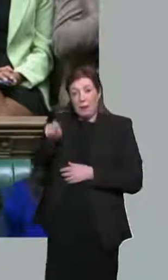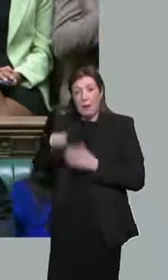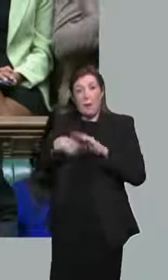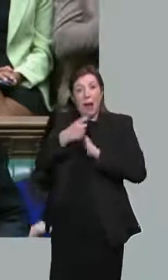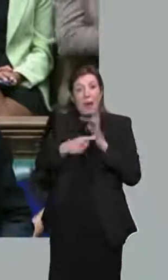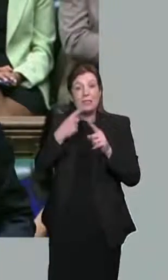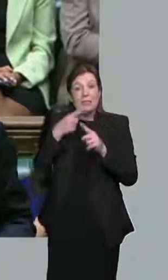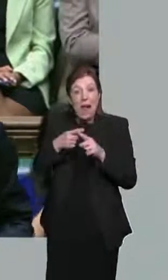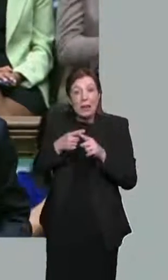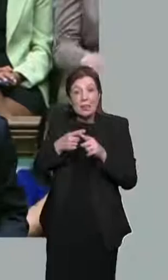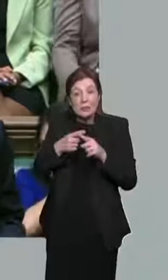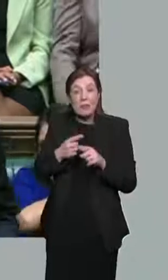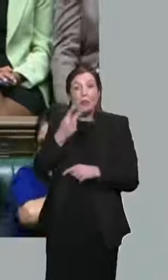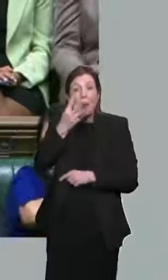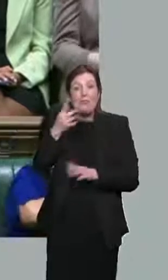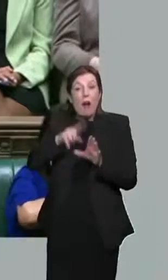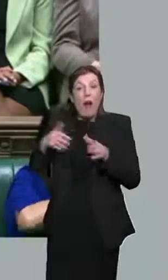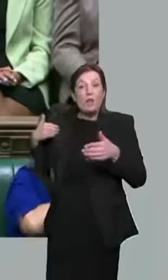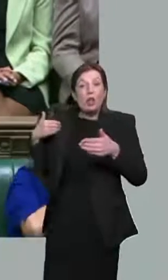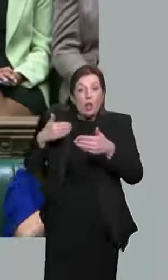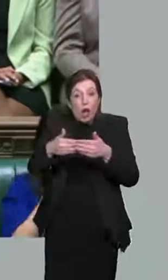in a quarter of a century.